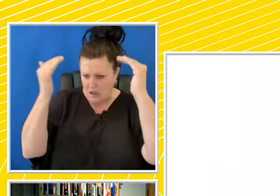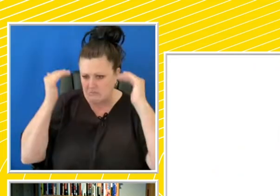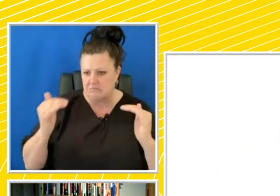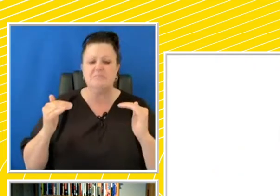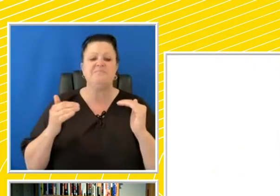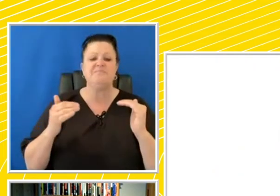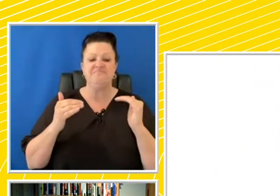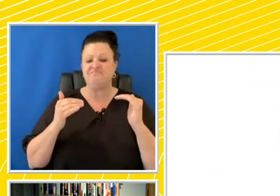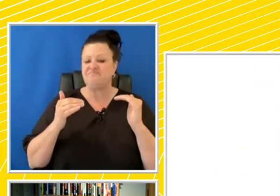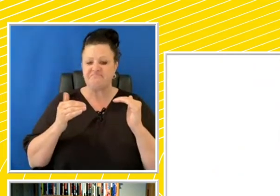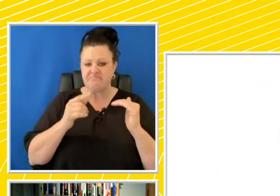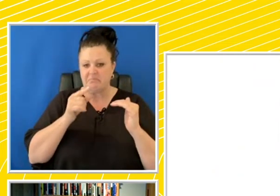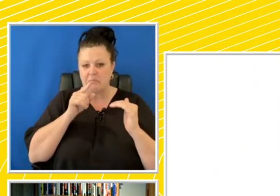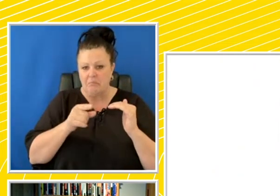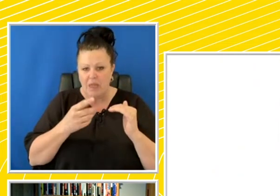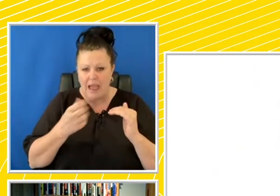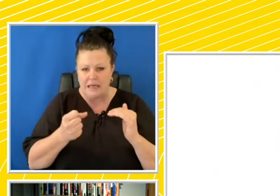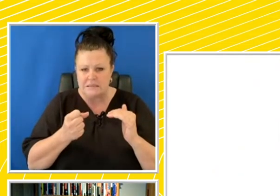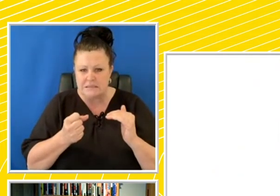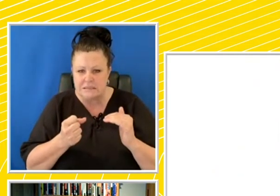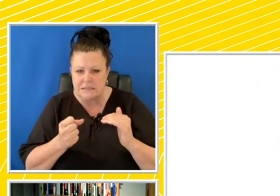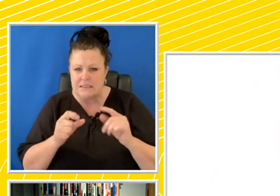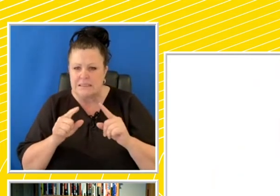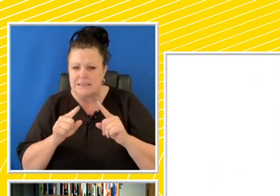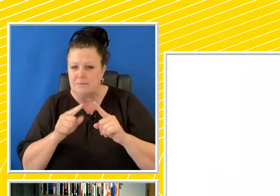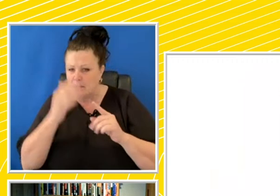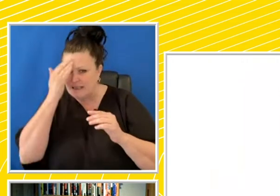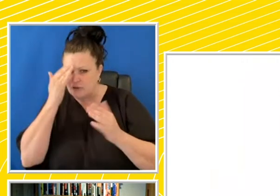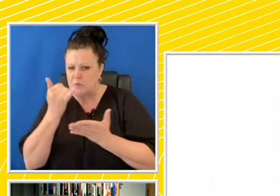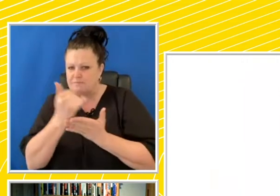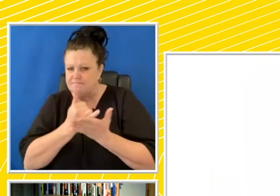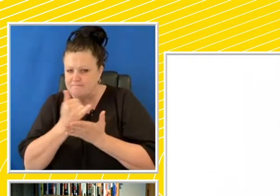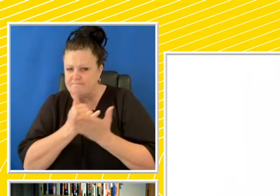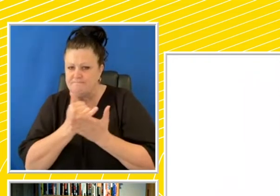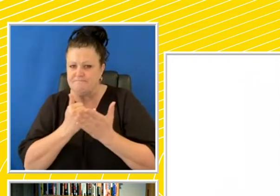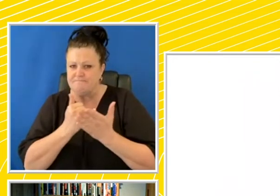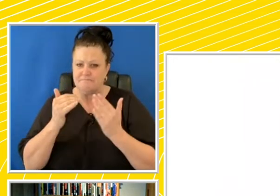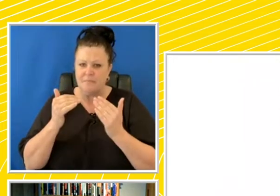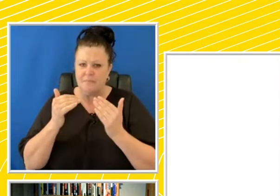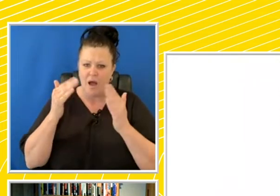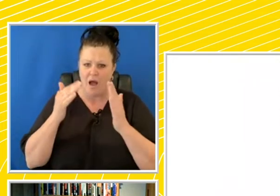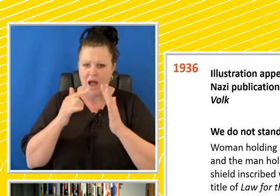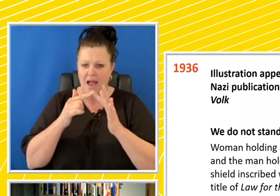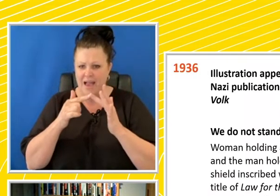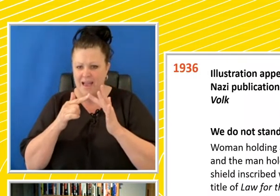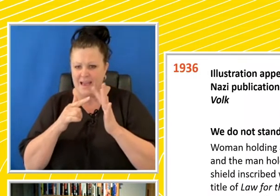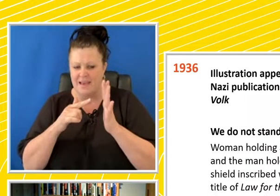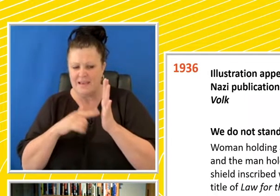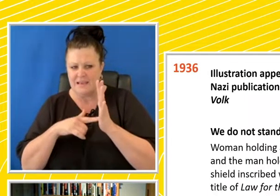undifferentiated types. This is what we'd see pseudoscientific diagnoses.